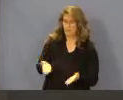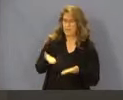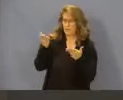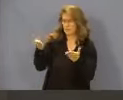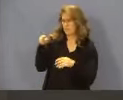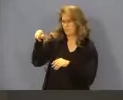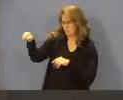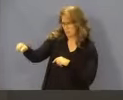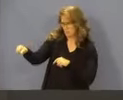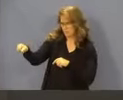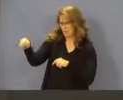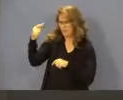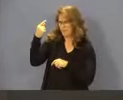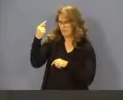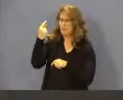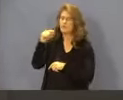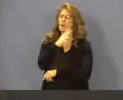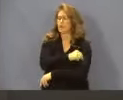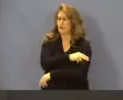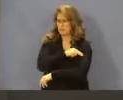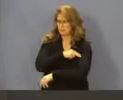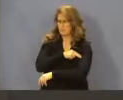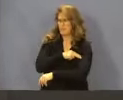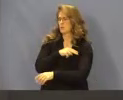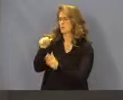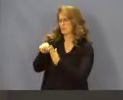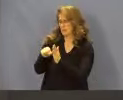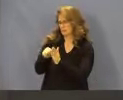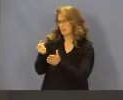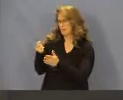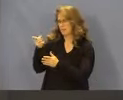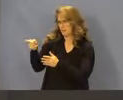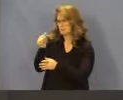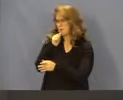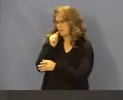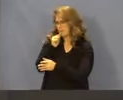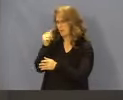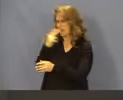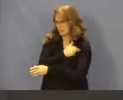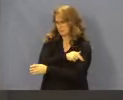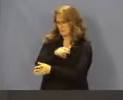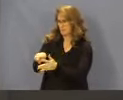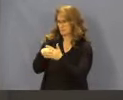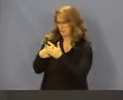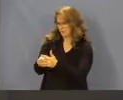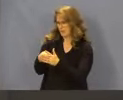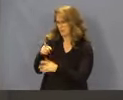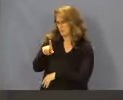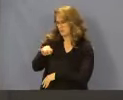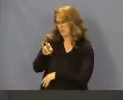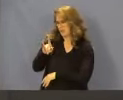reimbursement for the hospital state directed payment program for eligible private hospitals effective July 1st, 2024.